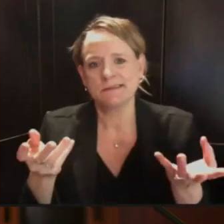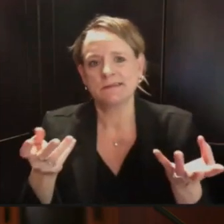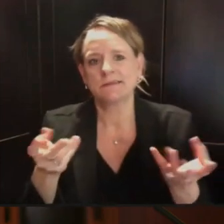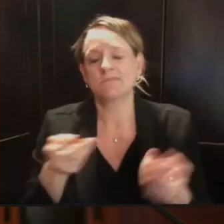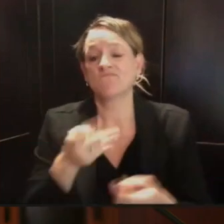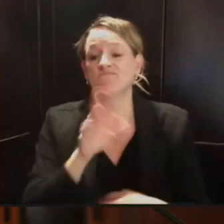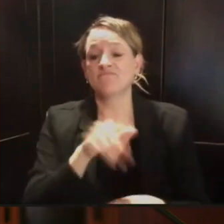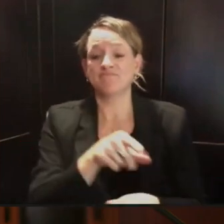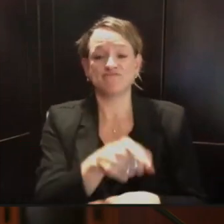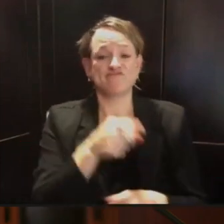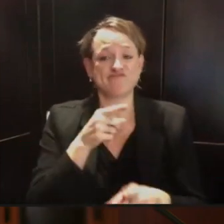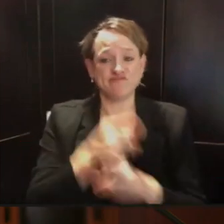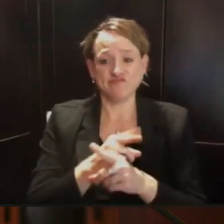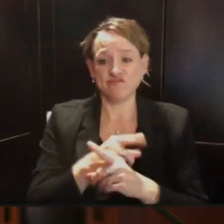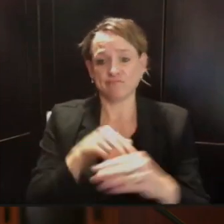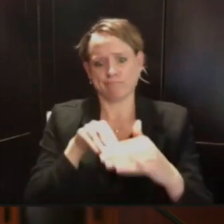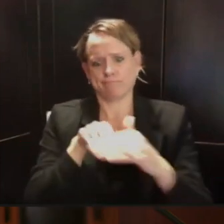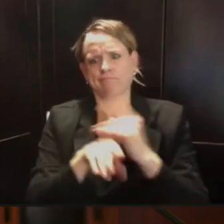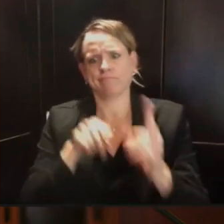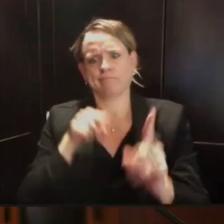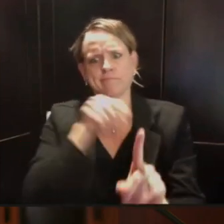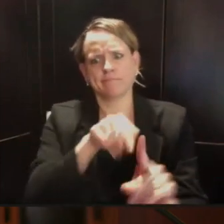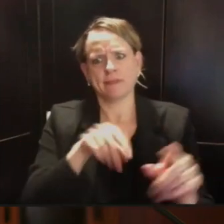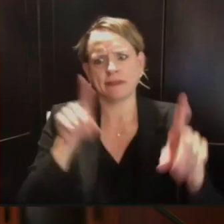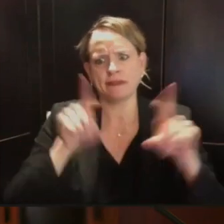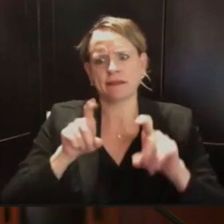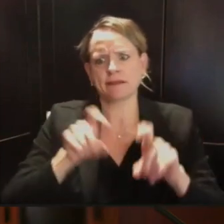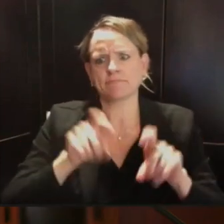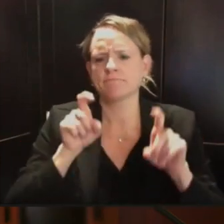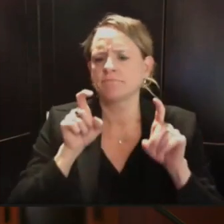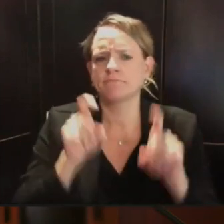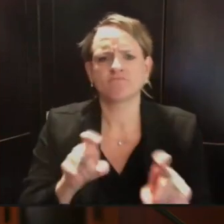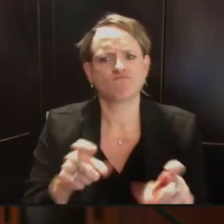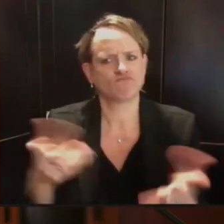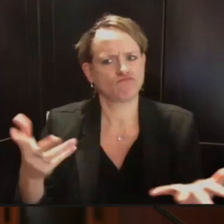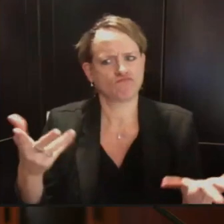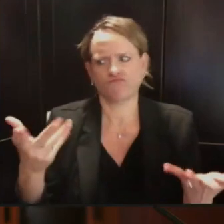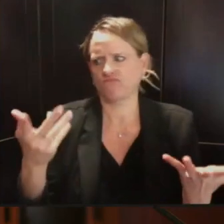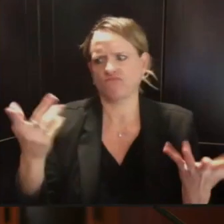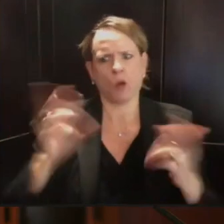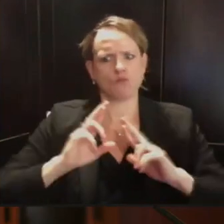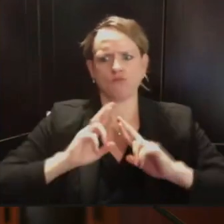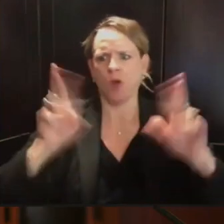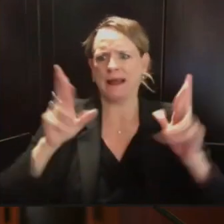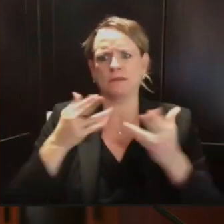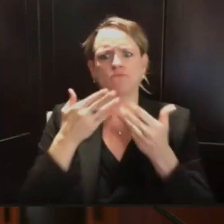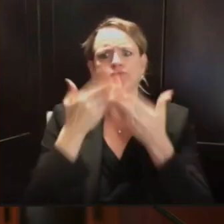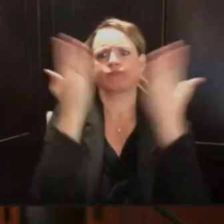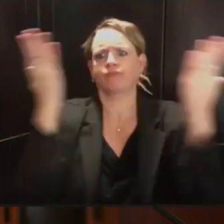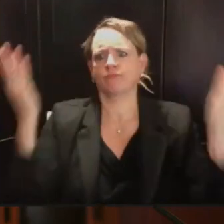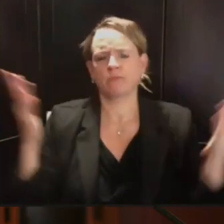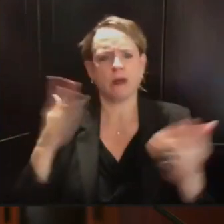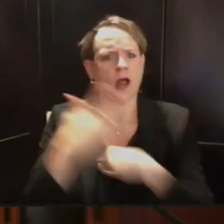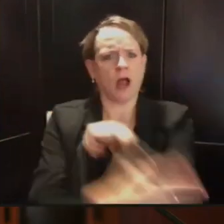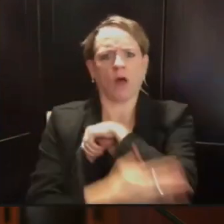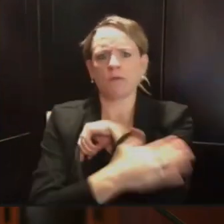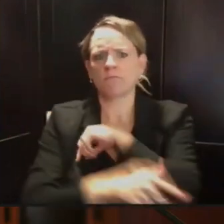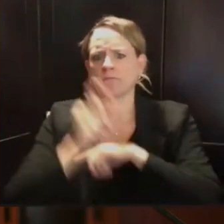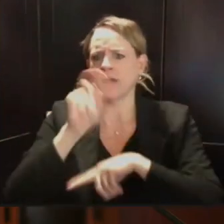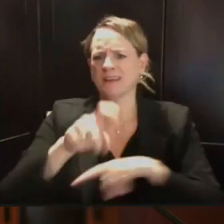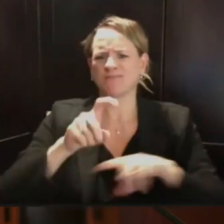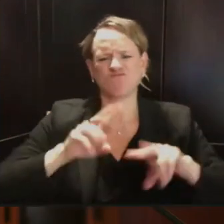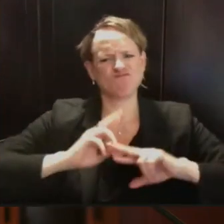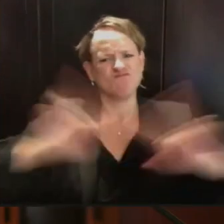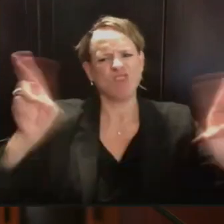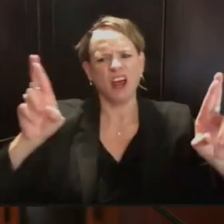is readily available in communities across the state. And so we absolutely are working to move